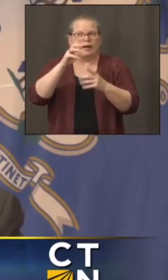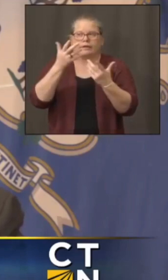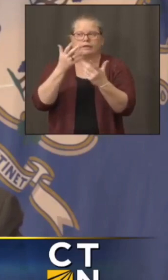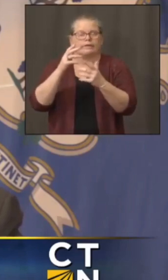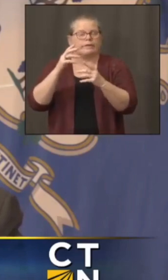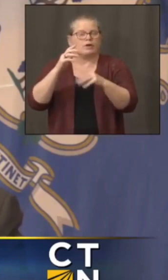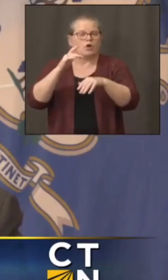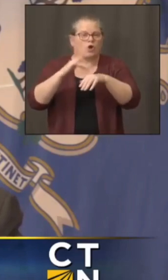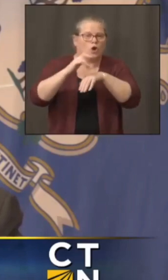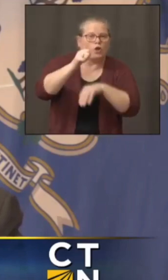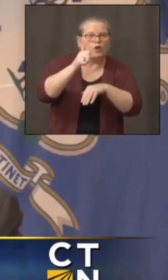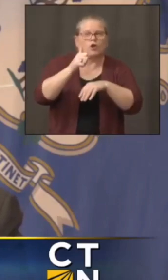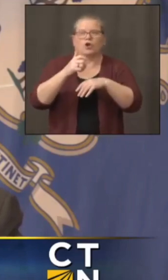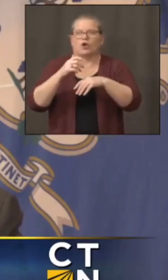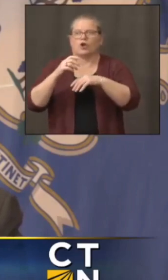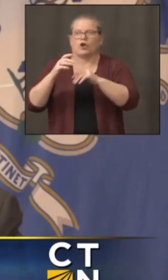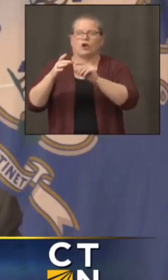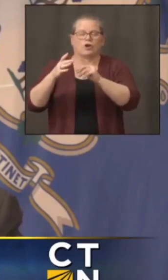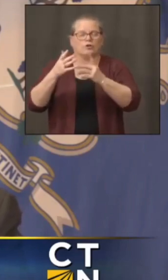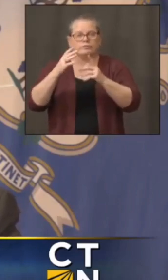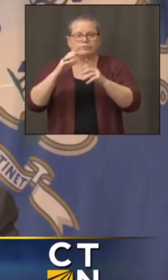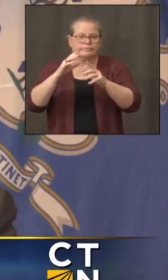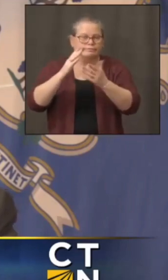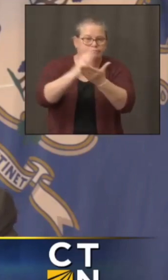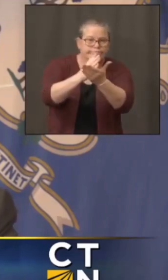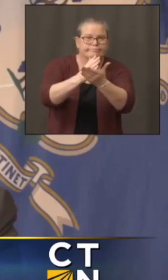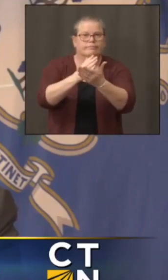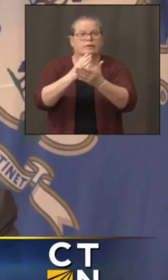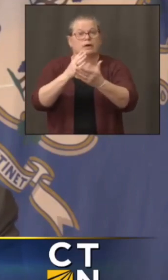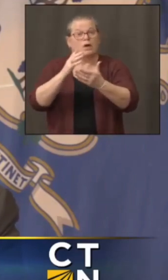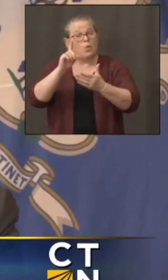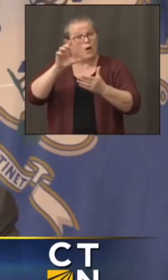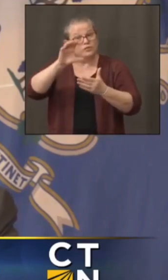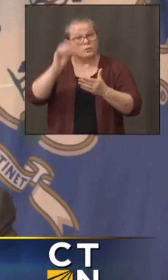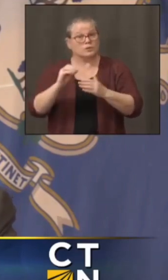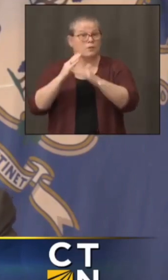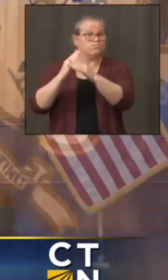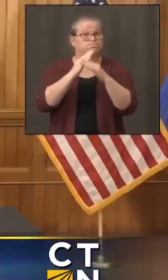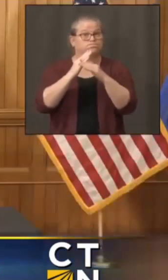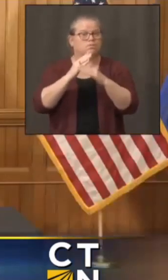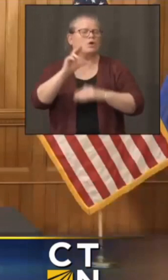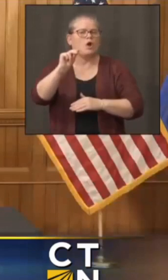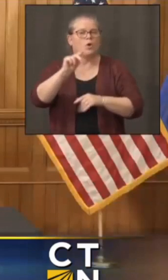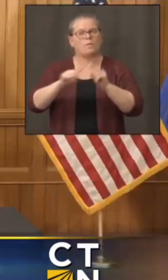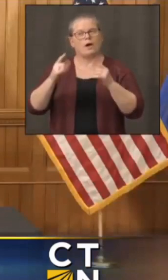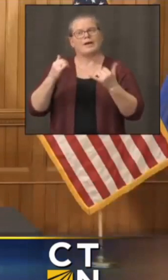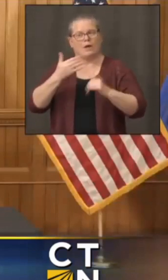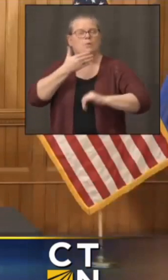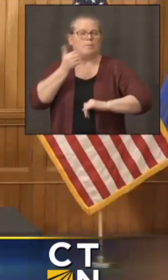that 100 full proof no but we're better positioned all right thank you governor